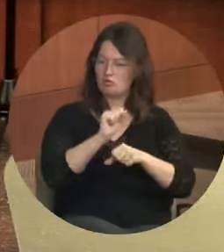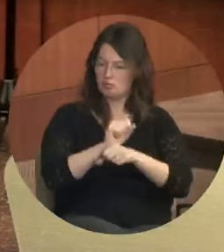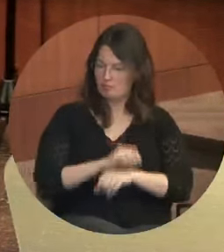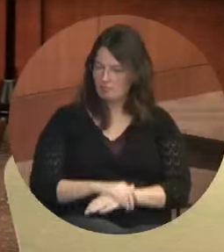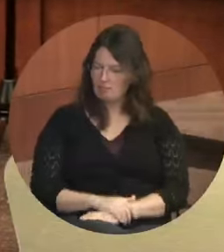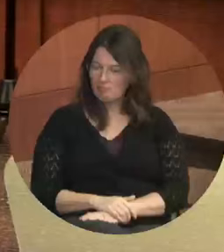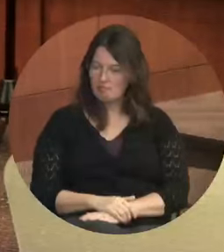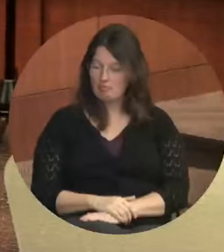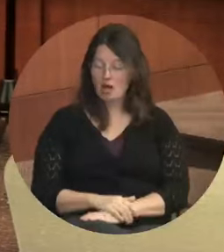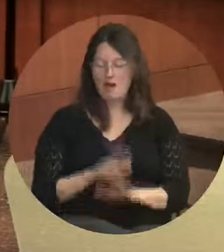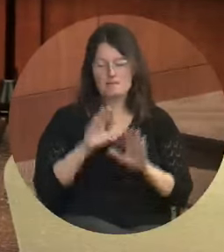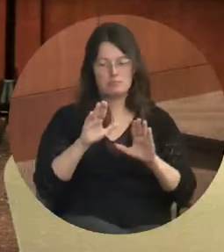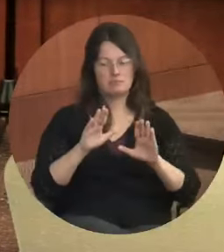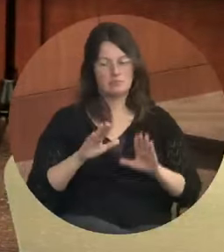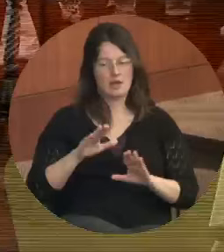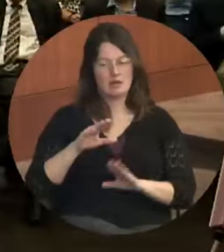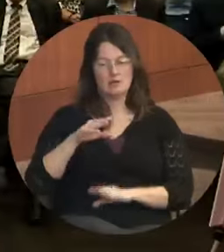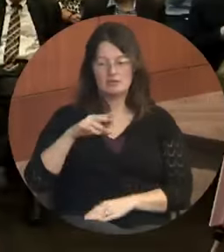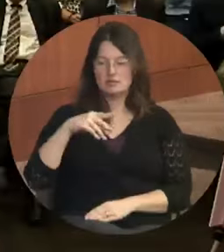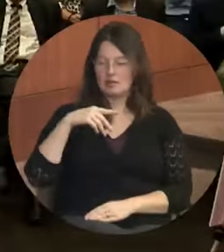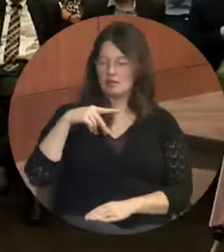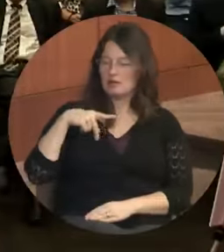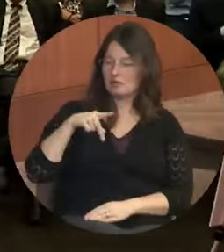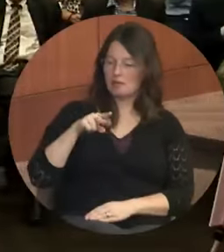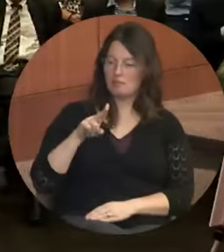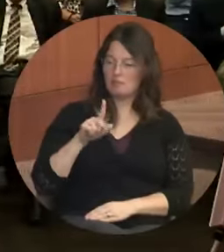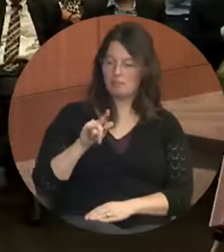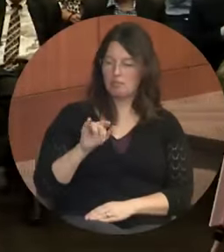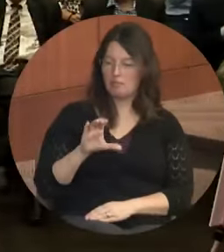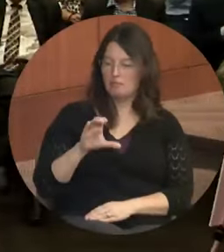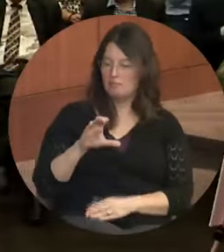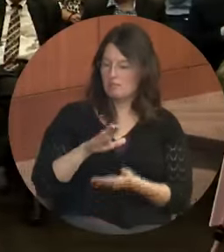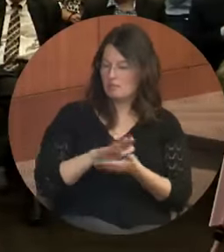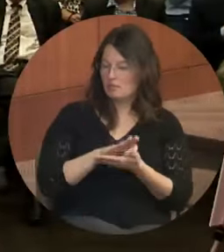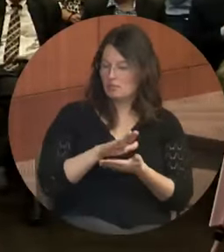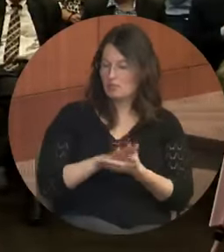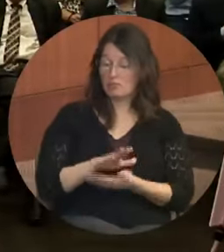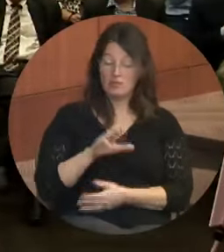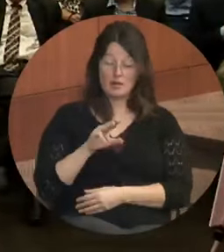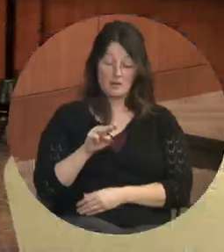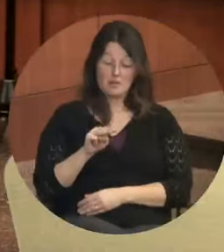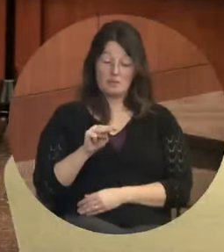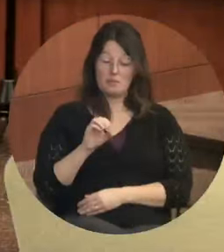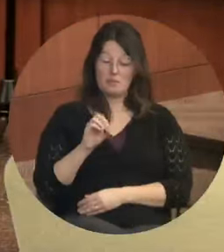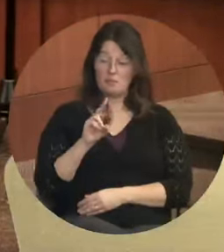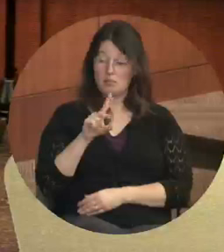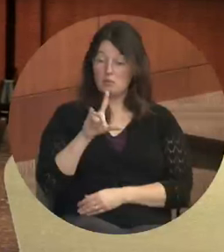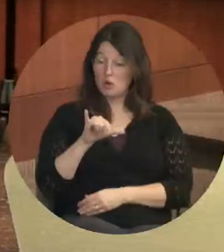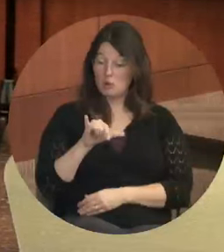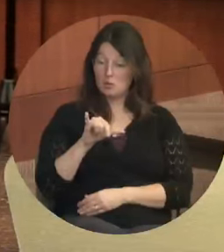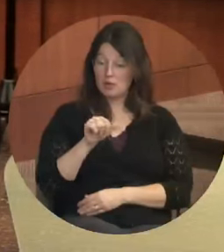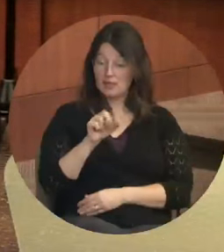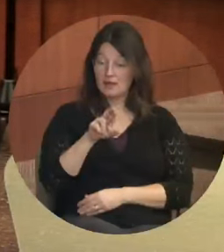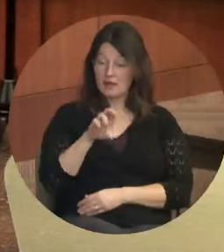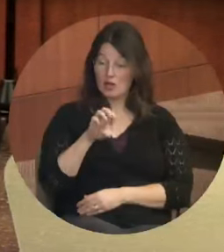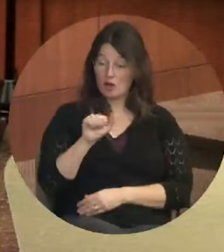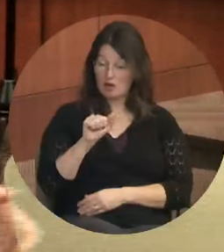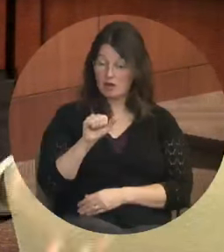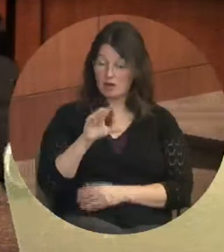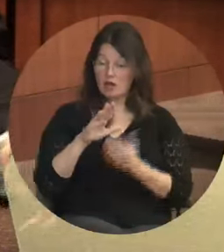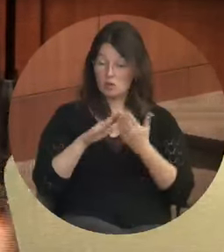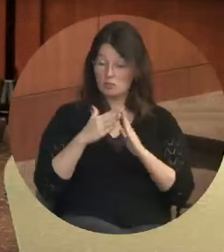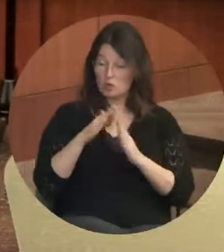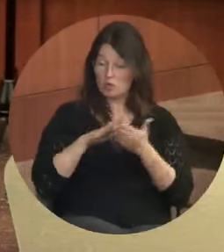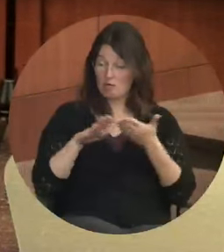Amazing public schools. Moberly Area Community College has an impressive presence right here in Columbia. The